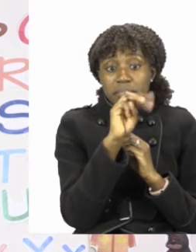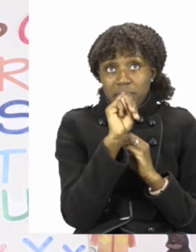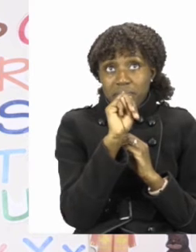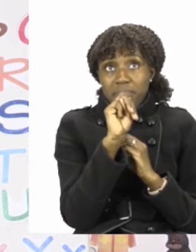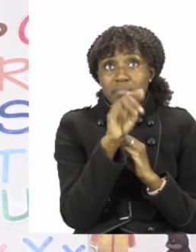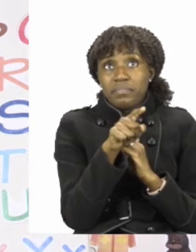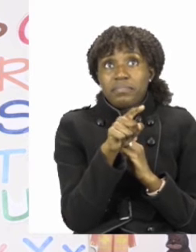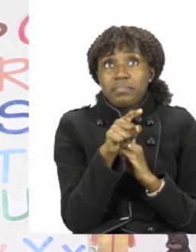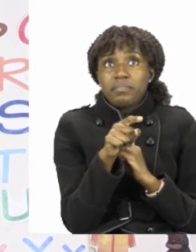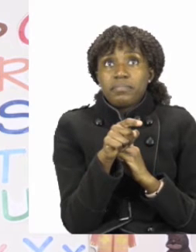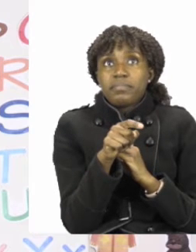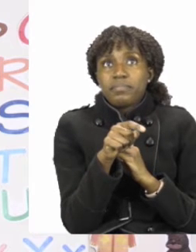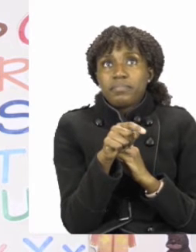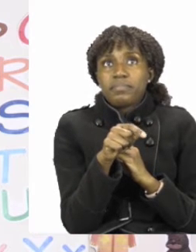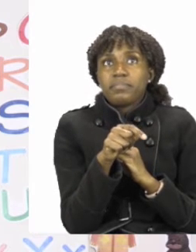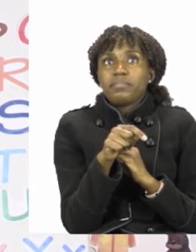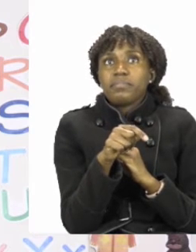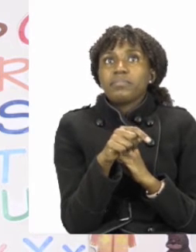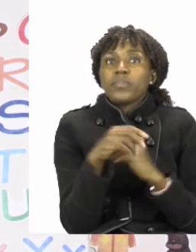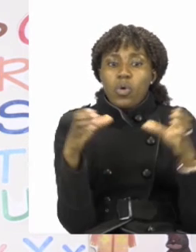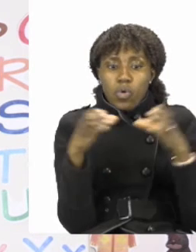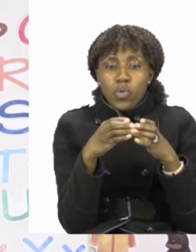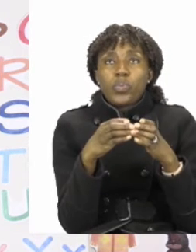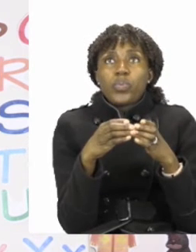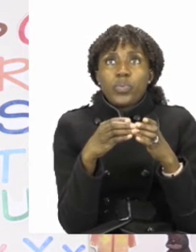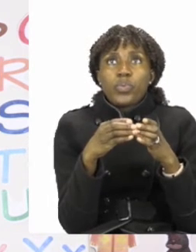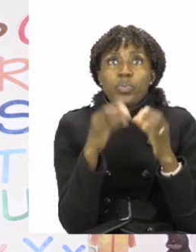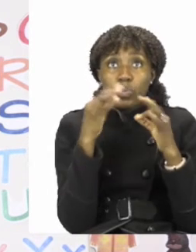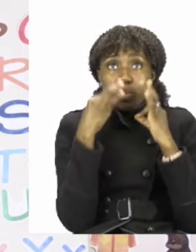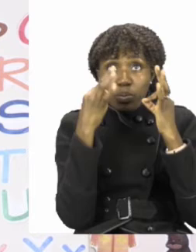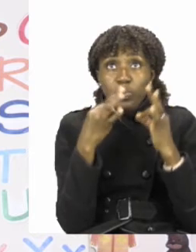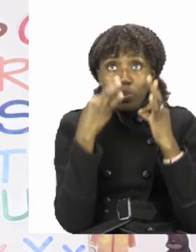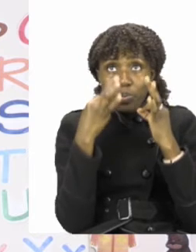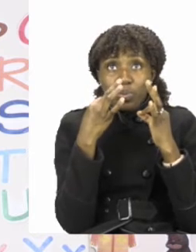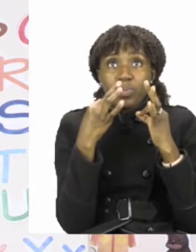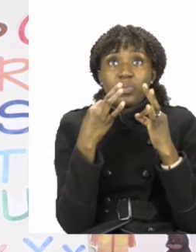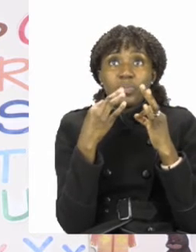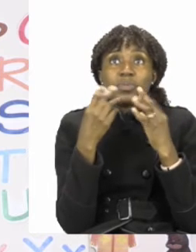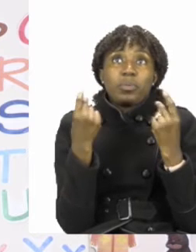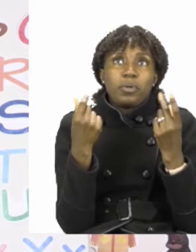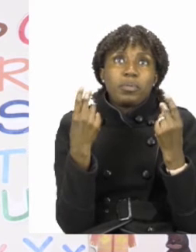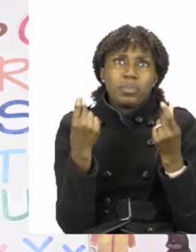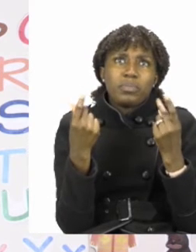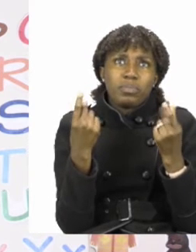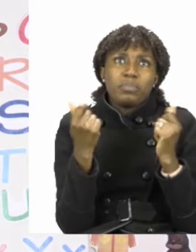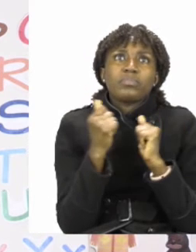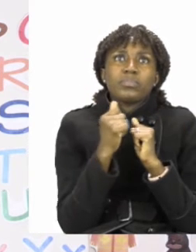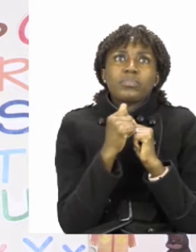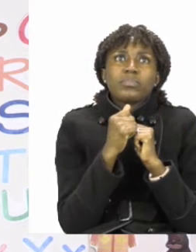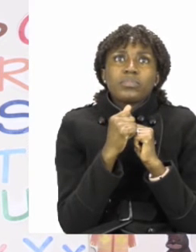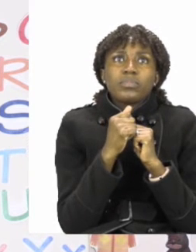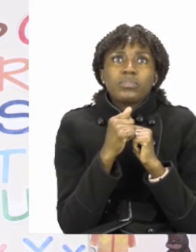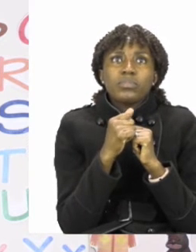the band dash salsa music. The word we need to change